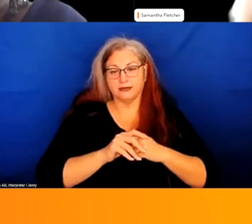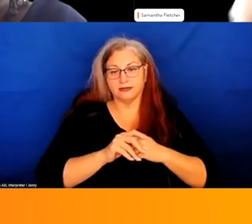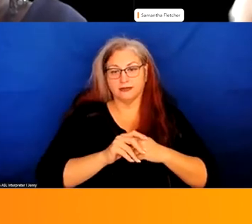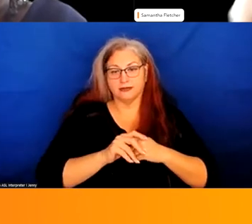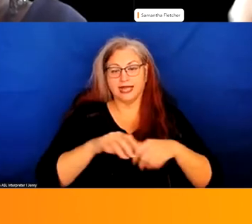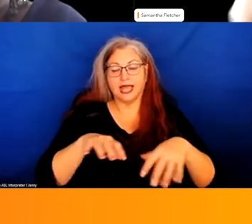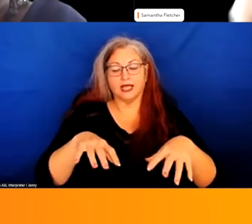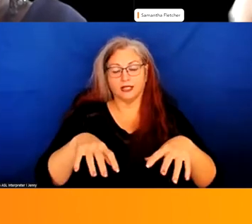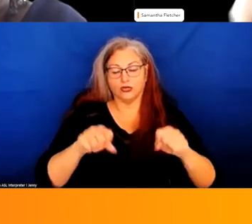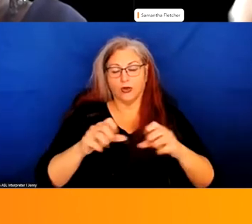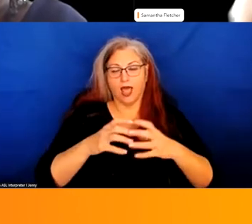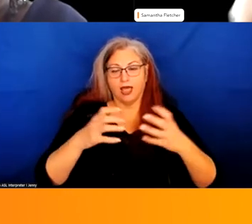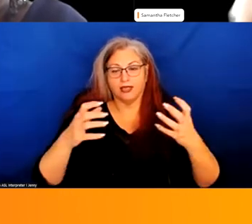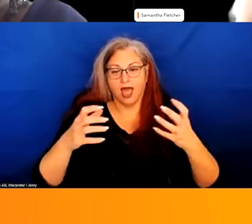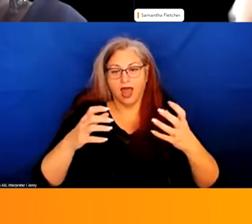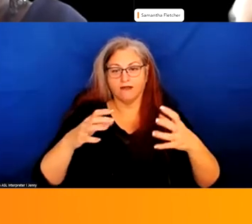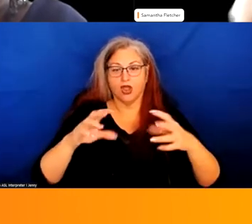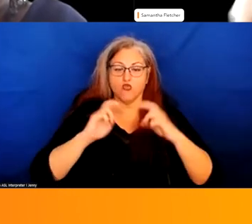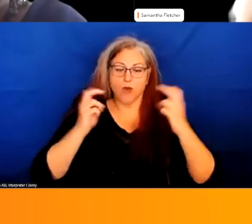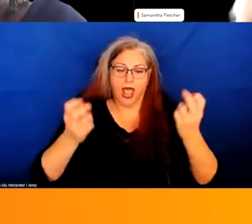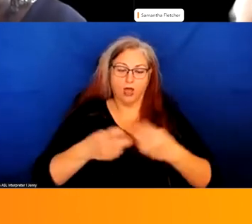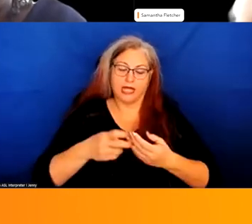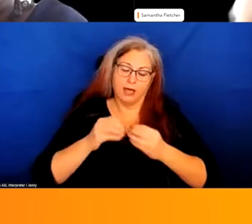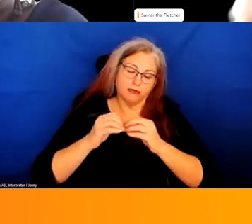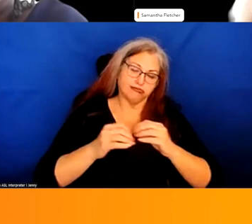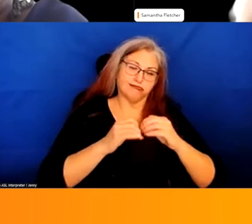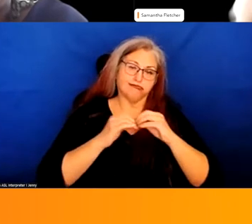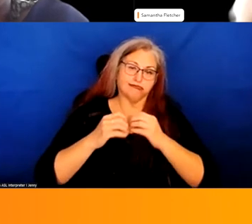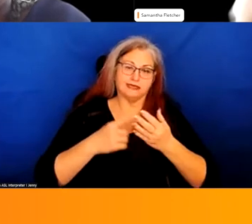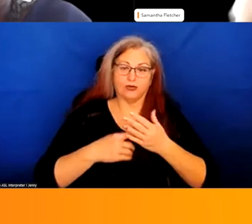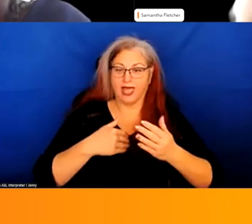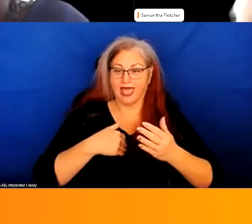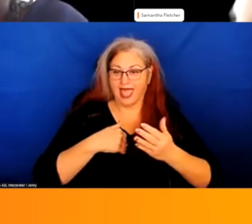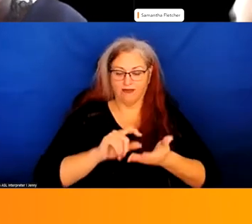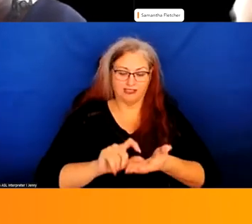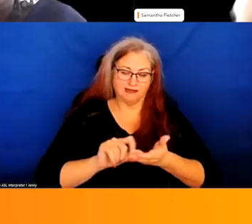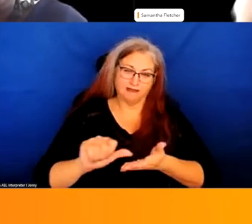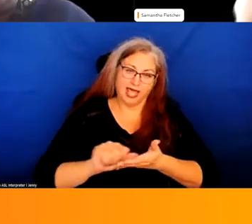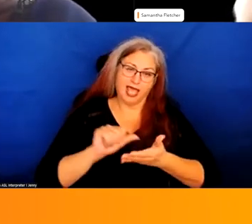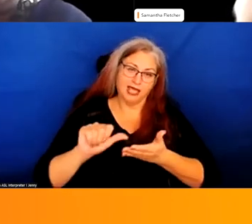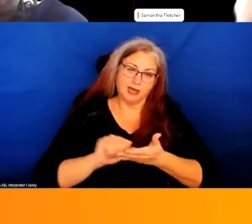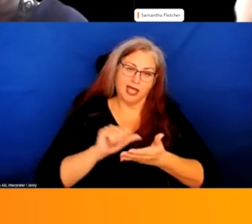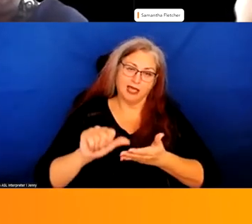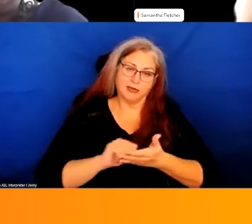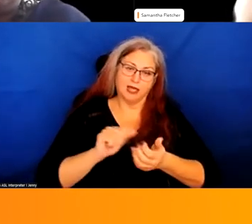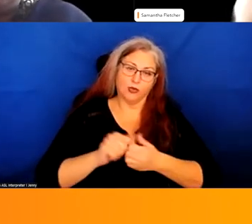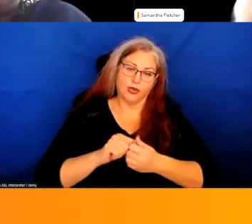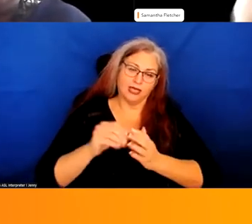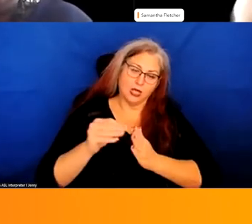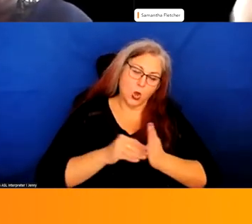took a lot of round table discussions. We have pages and pages and pages of butcher notes.